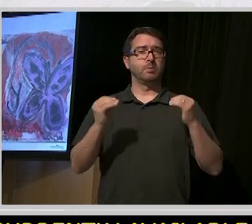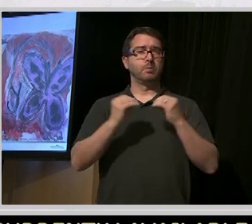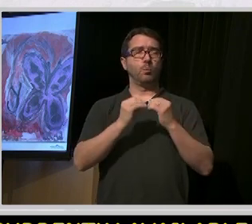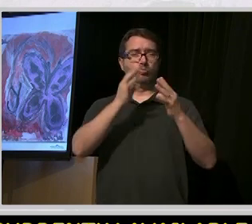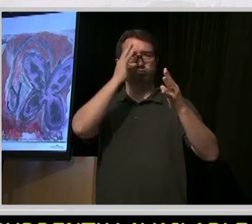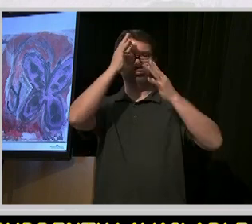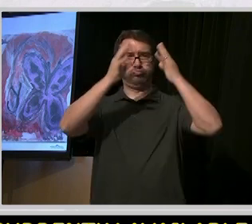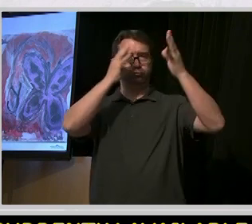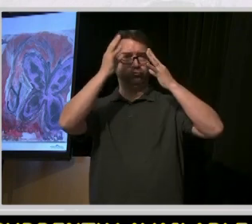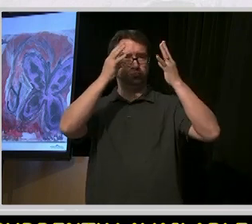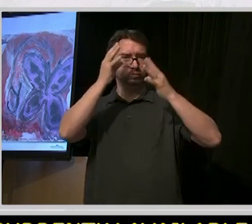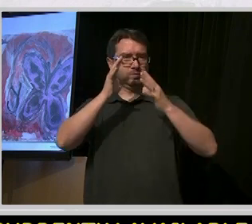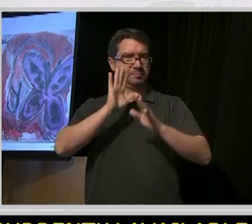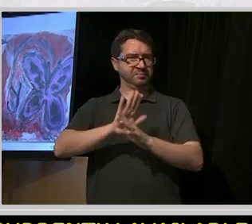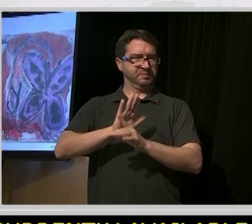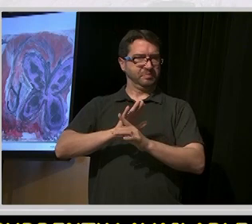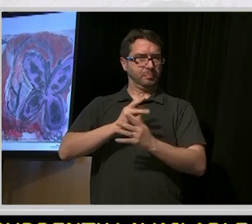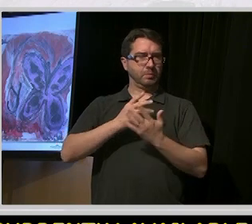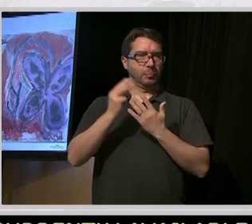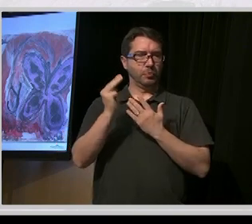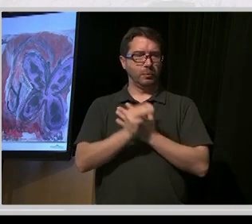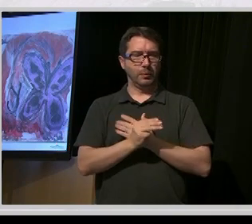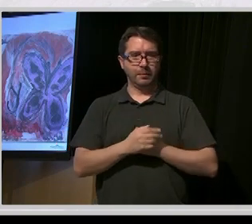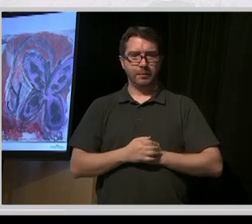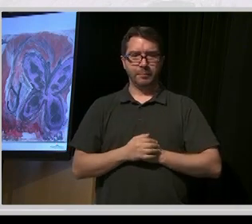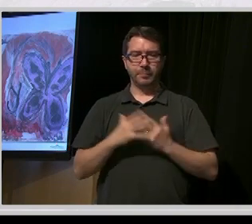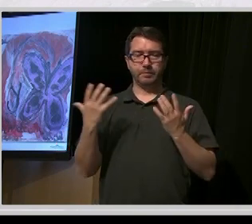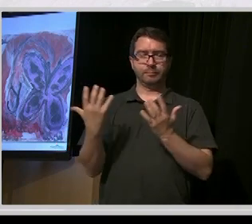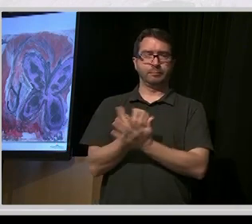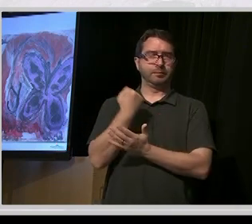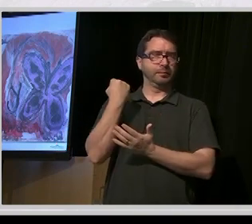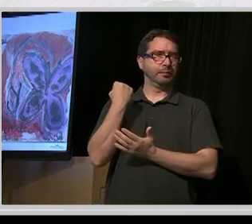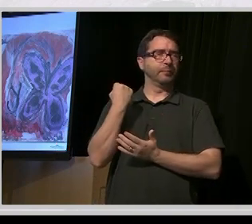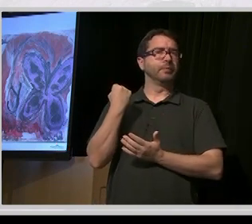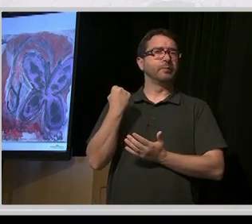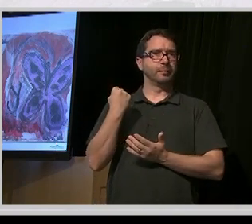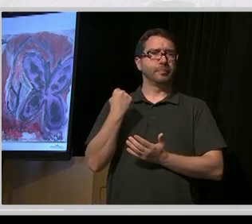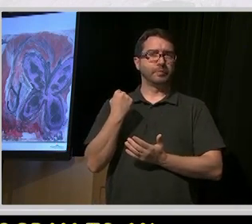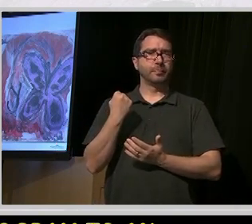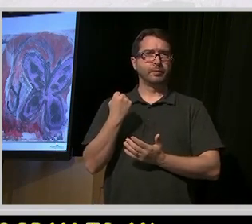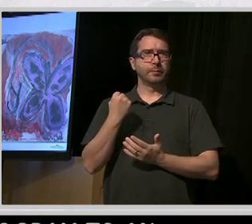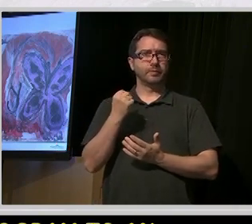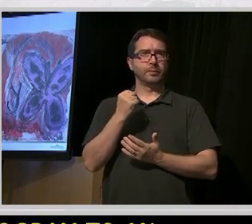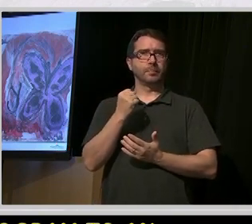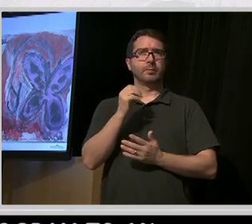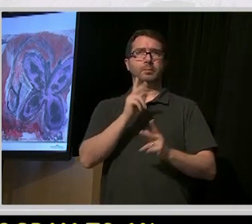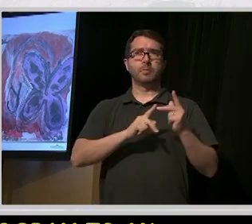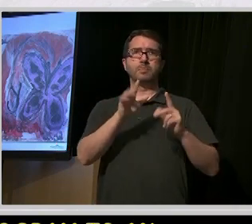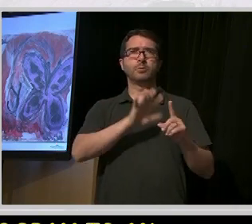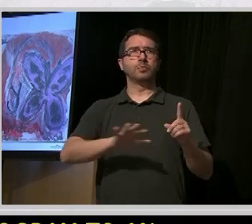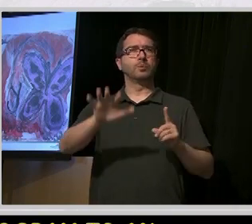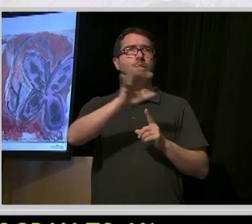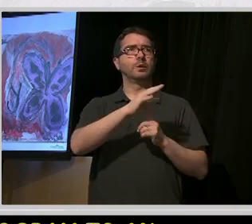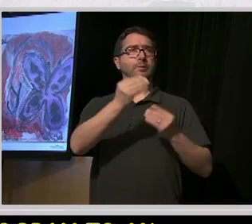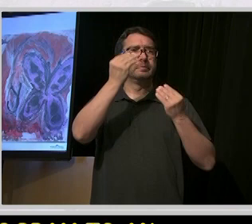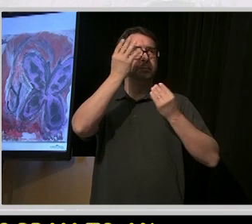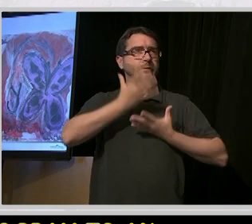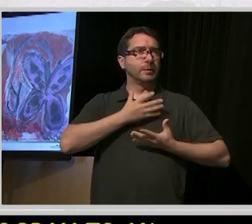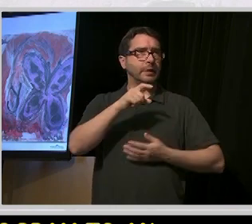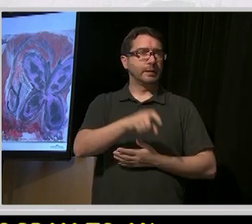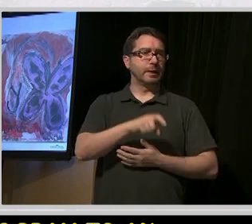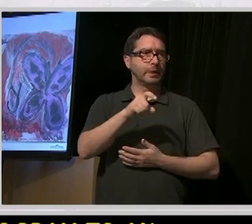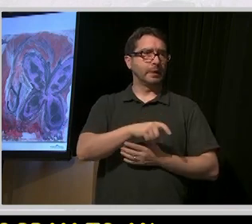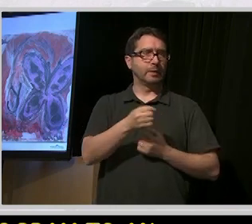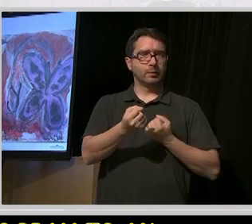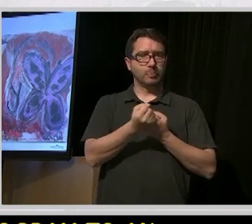So let's use those opportunities to learn what people need and how to do better to support folks with complex